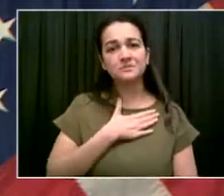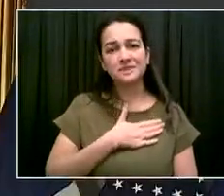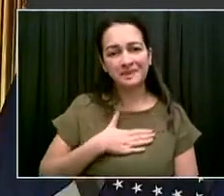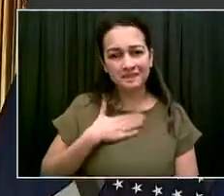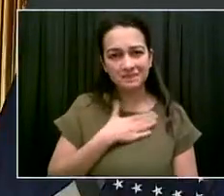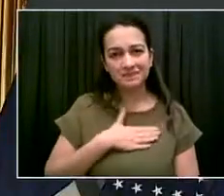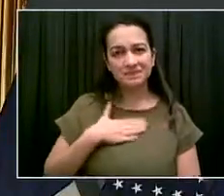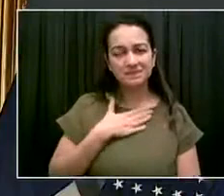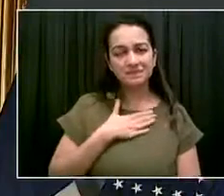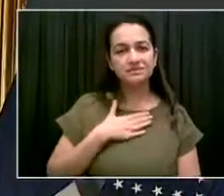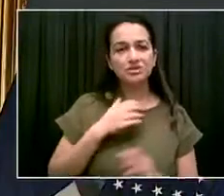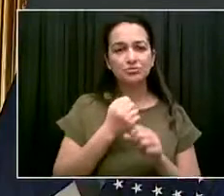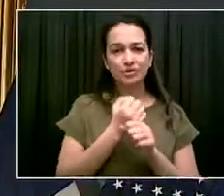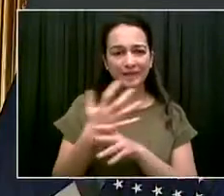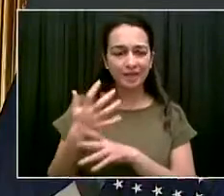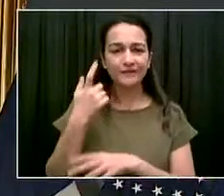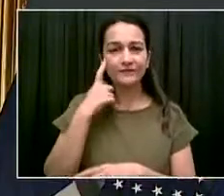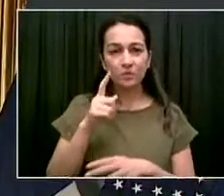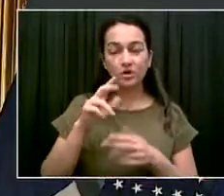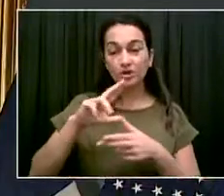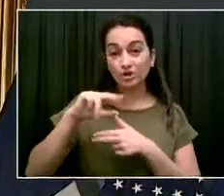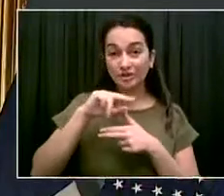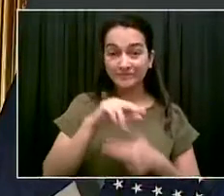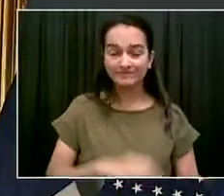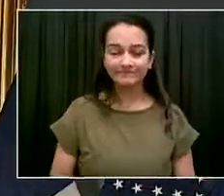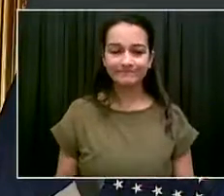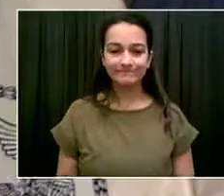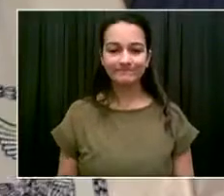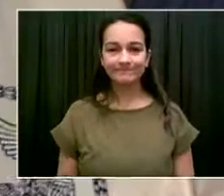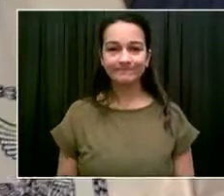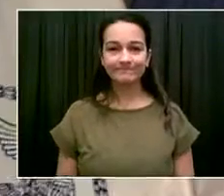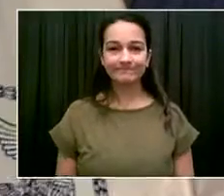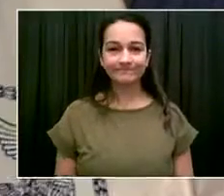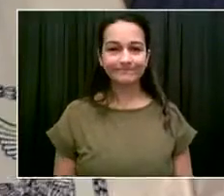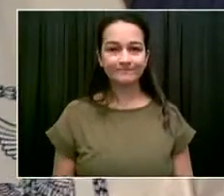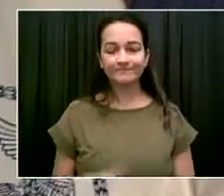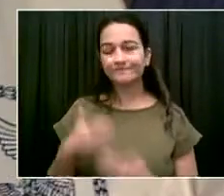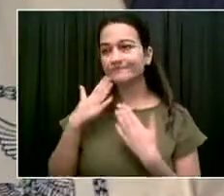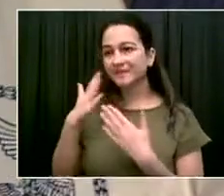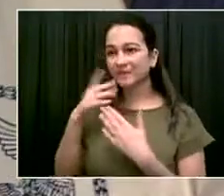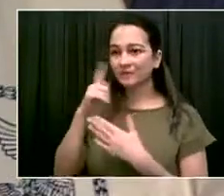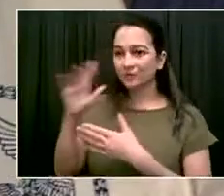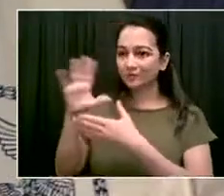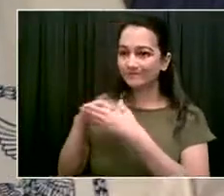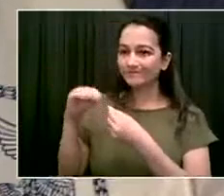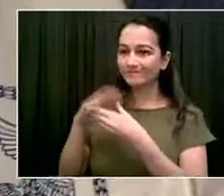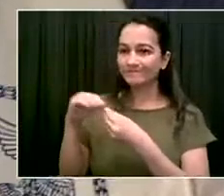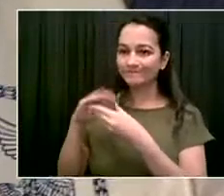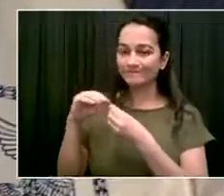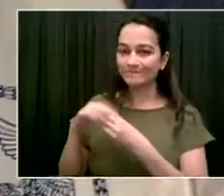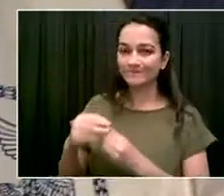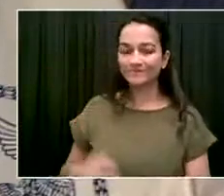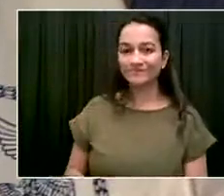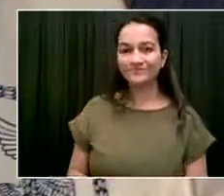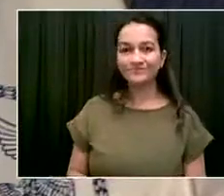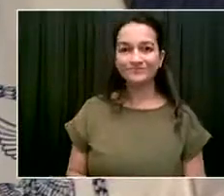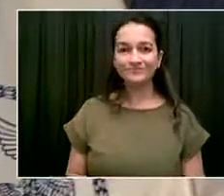Thank you so much, Commissioner. Commissioner, everyone, look, the bottom line in a situation like this, take it seriously.